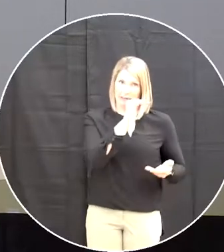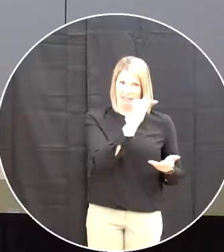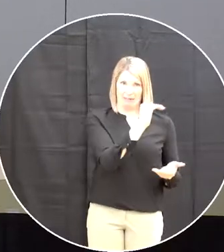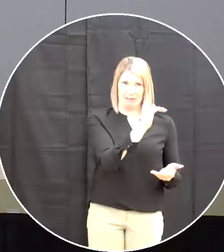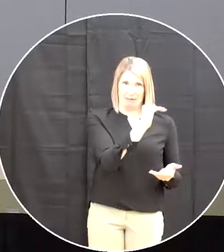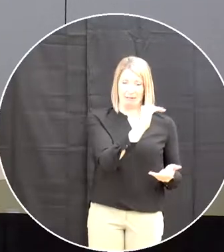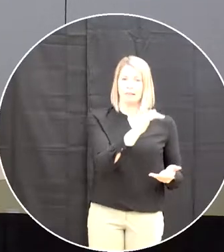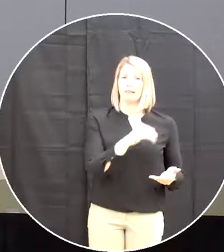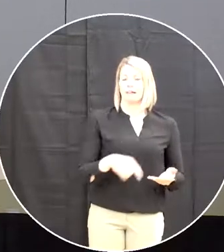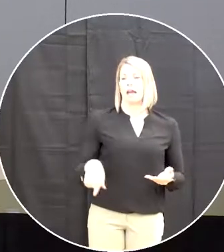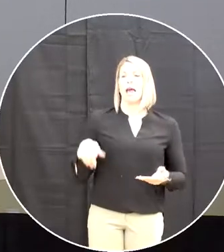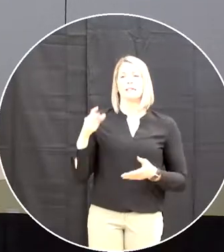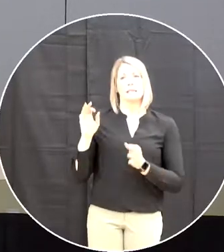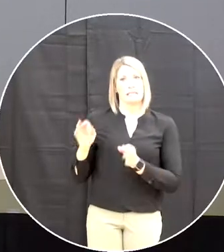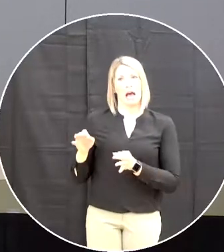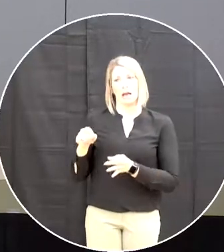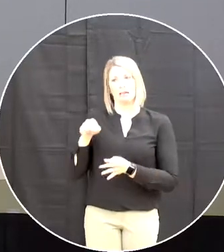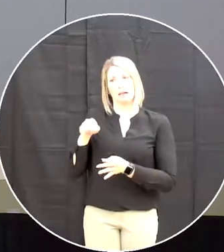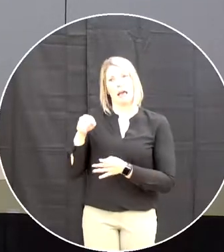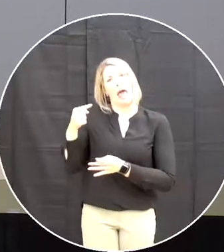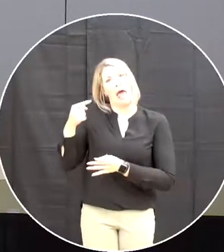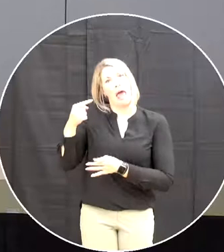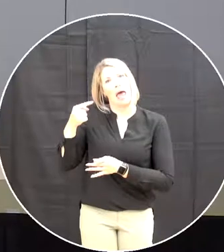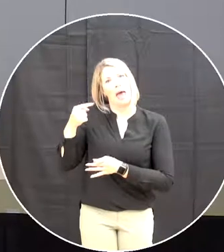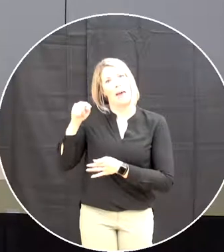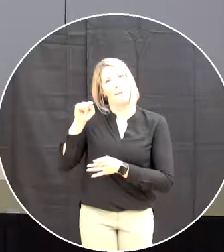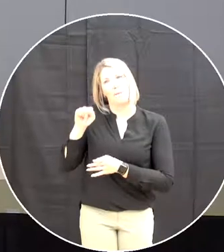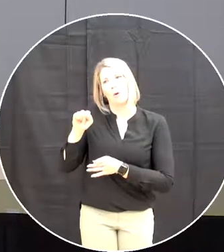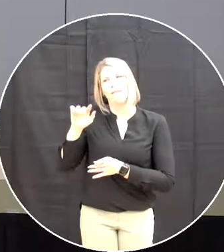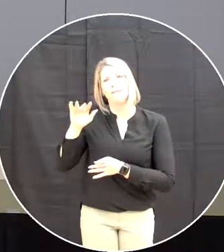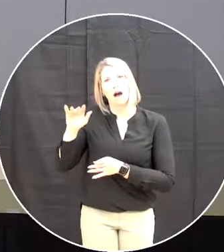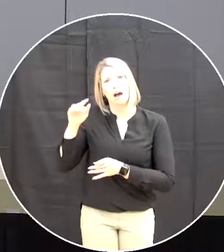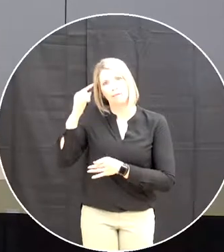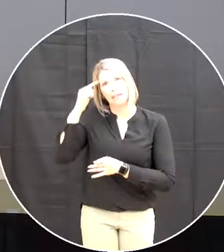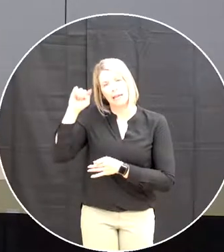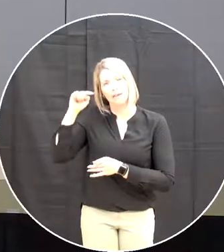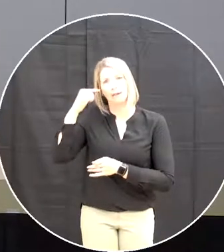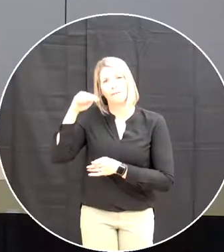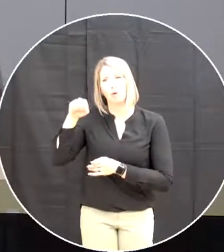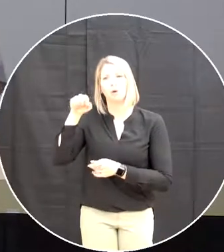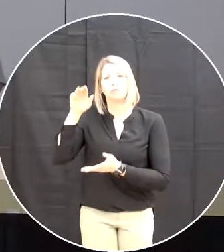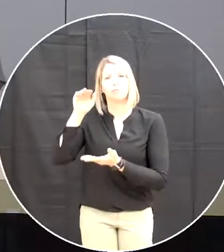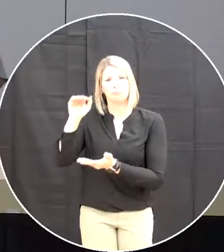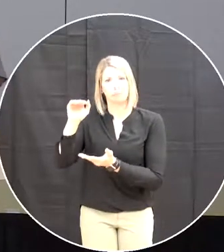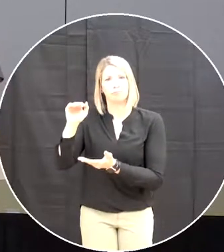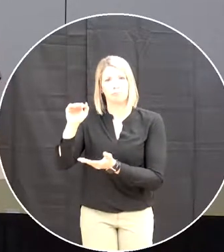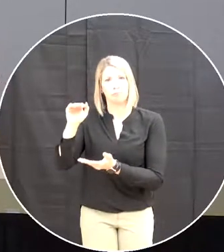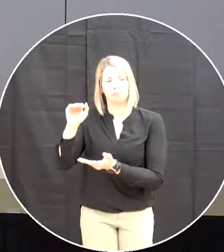for 2021 20 uh 2021 2022 okay